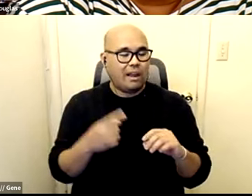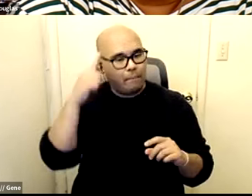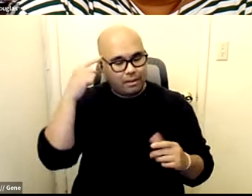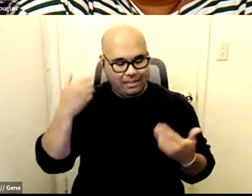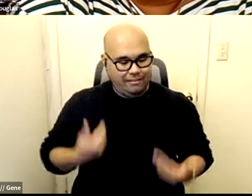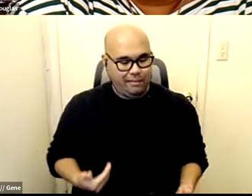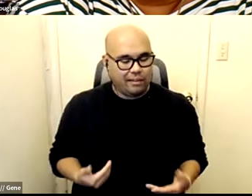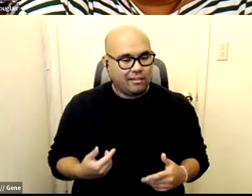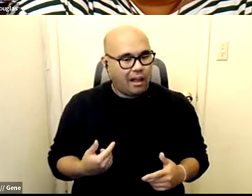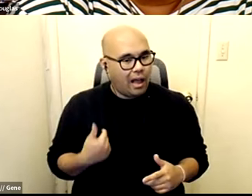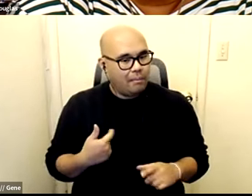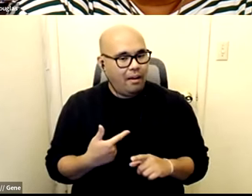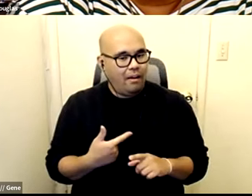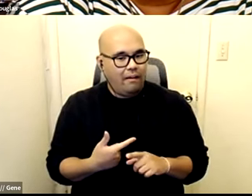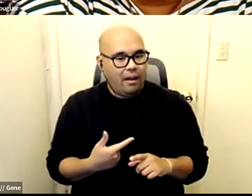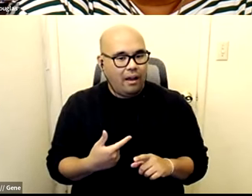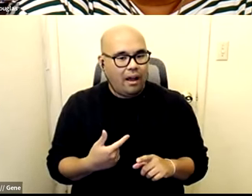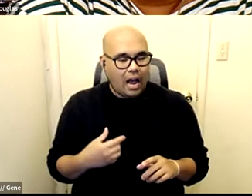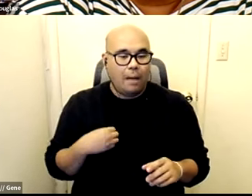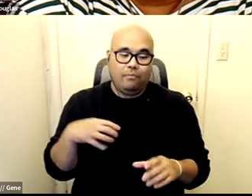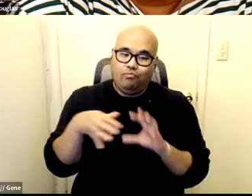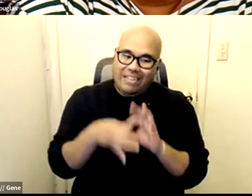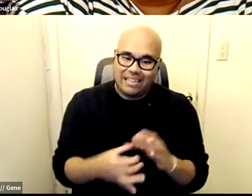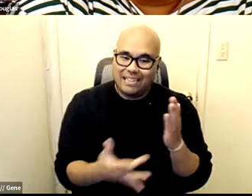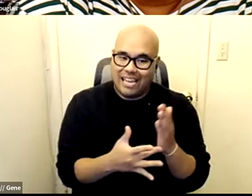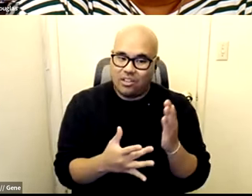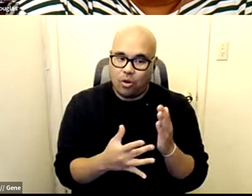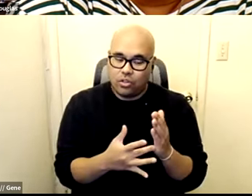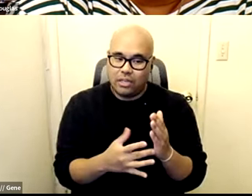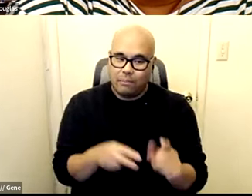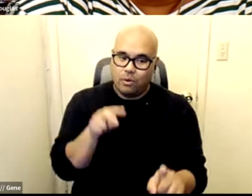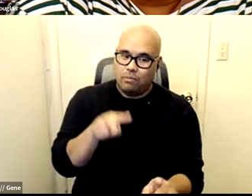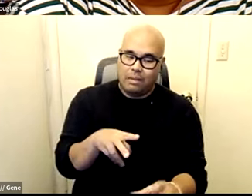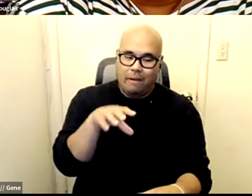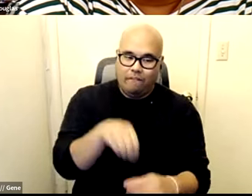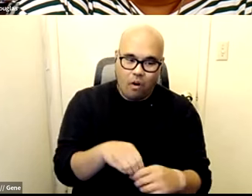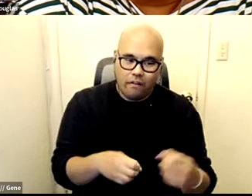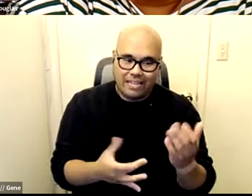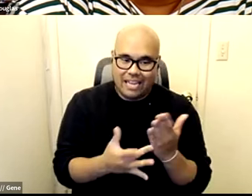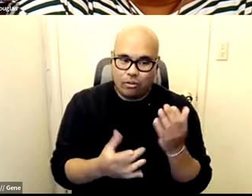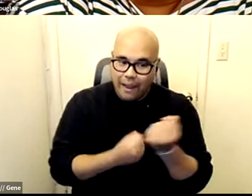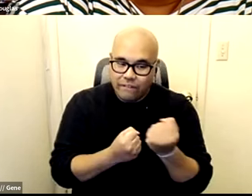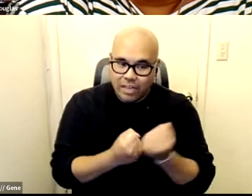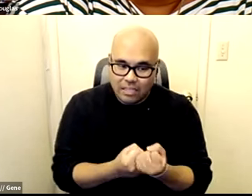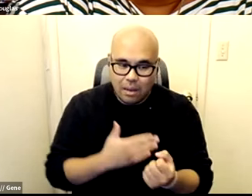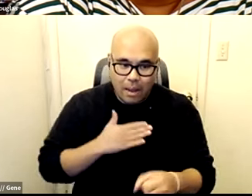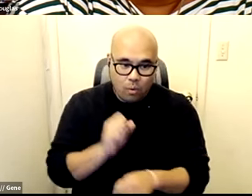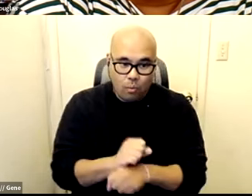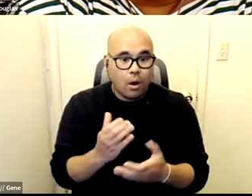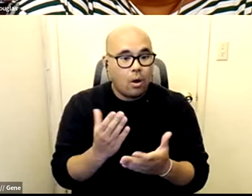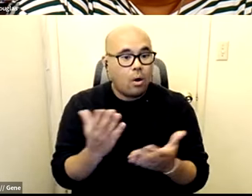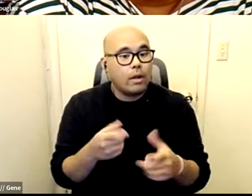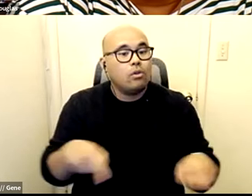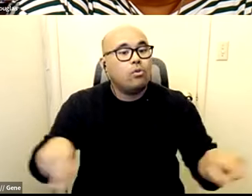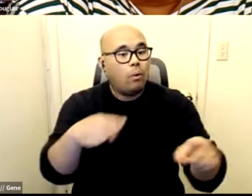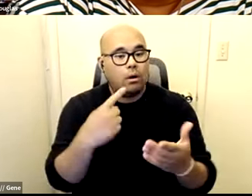comes from in with a lens on technology and like works in in advocacy around technology i think what y'all are talking about about